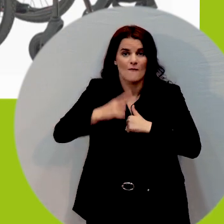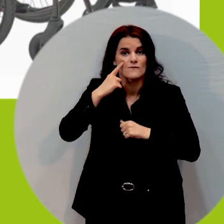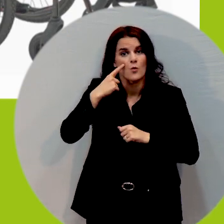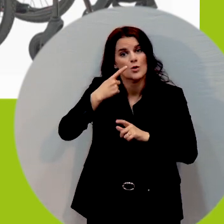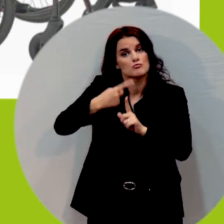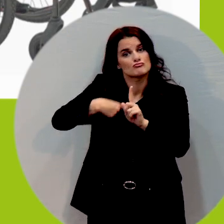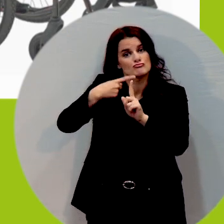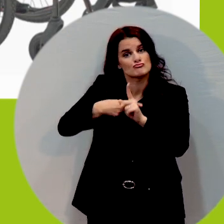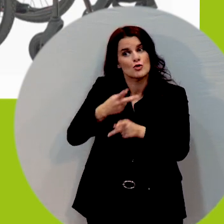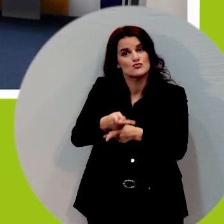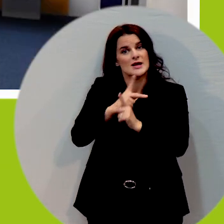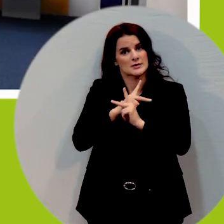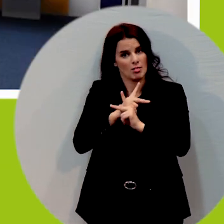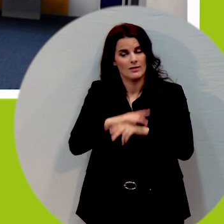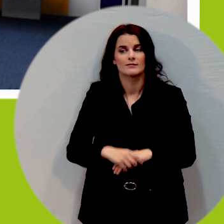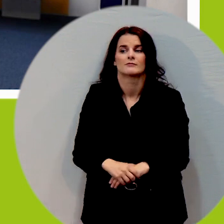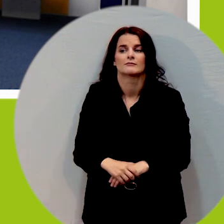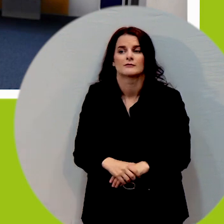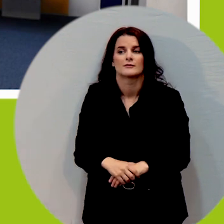everybody